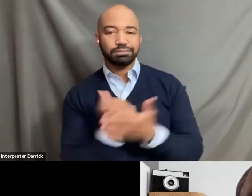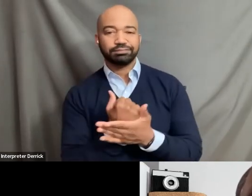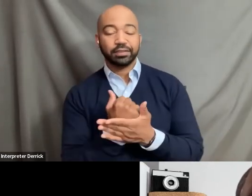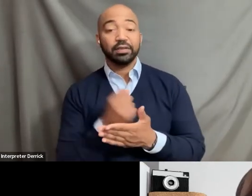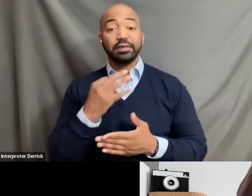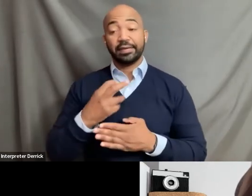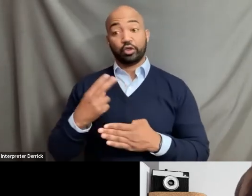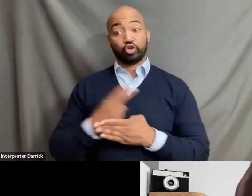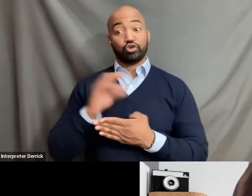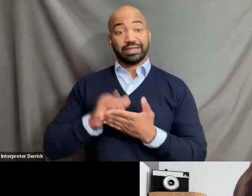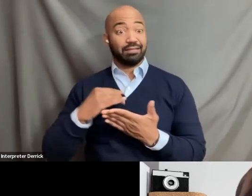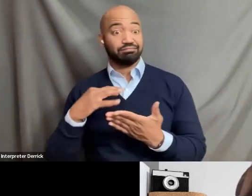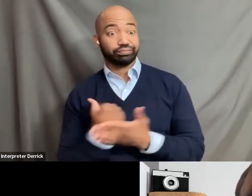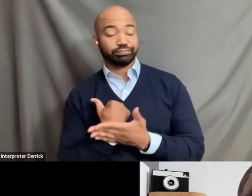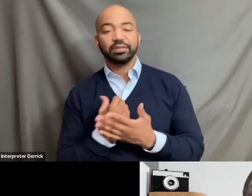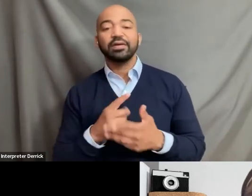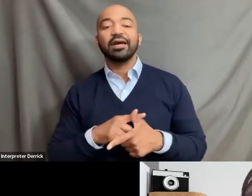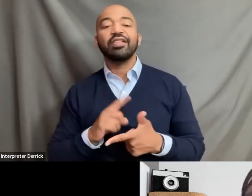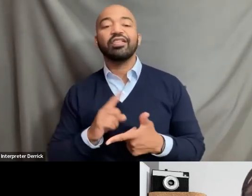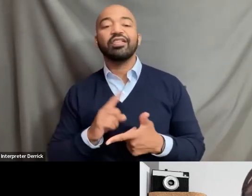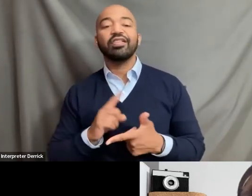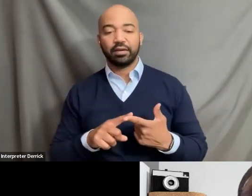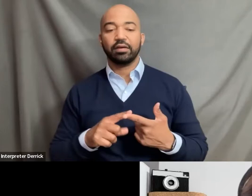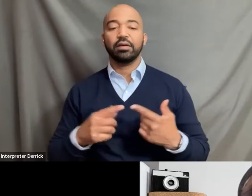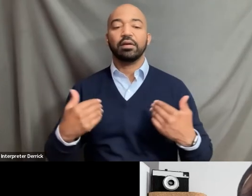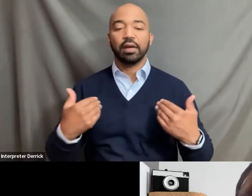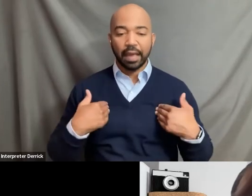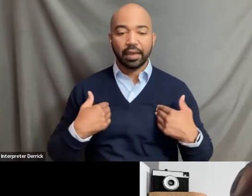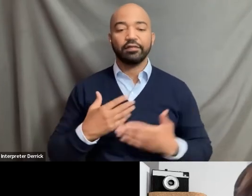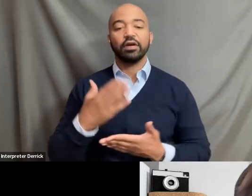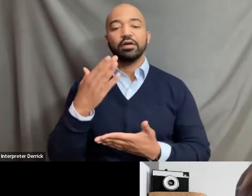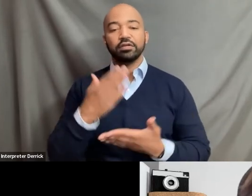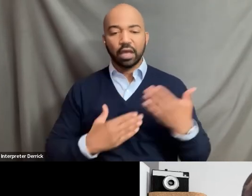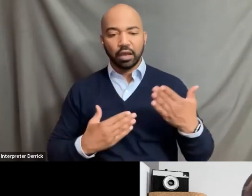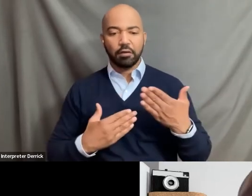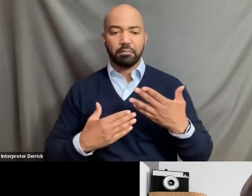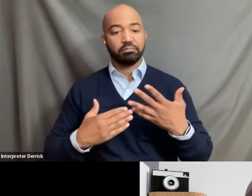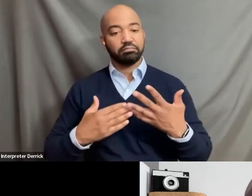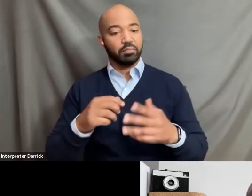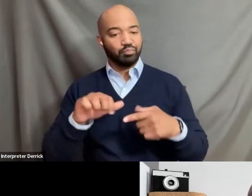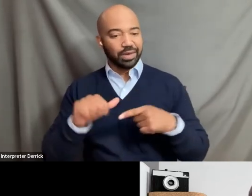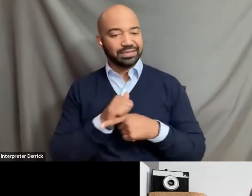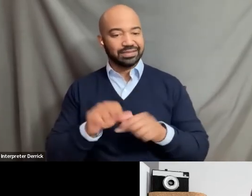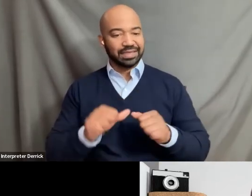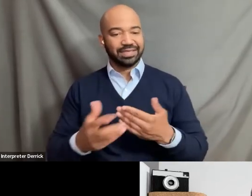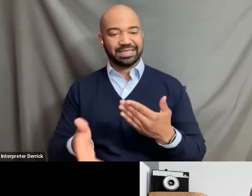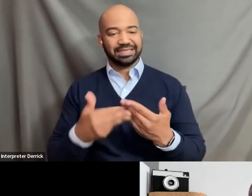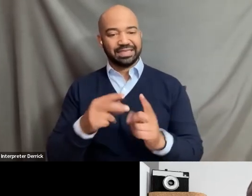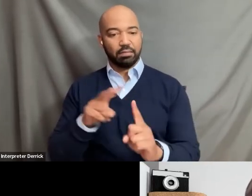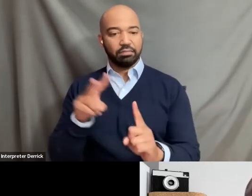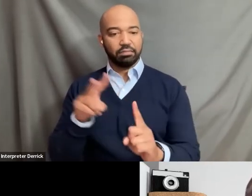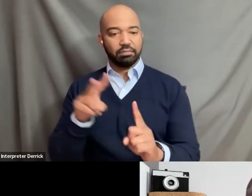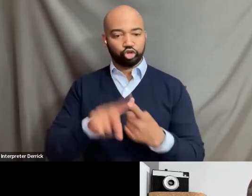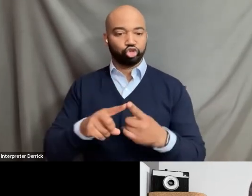certain, at least certain best practices could be easily applied. But yeah, I do believe so.